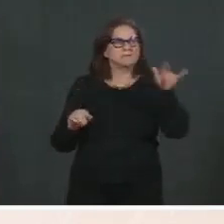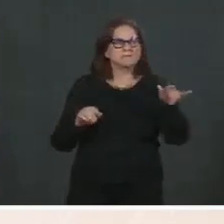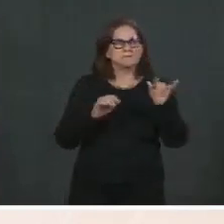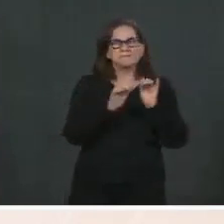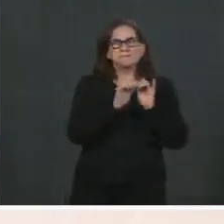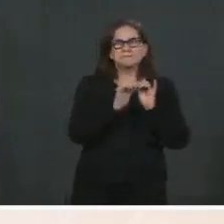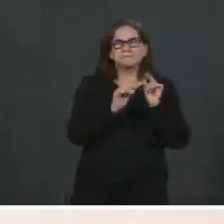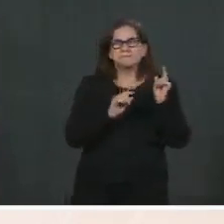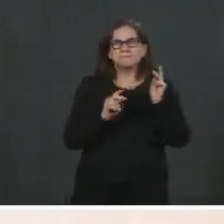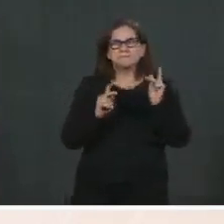recognize the difference.